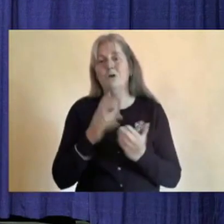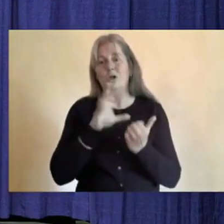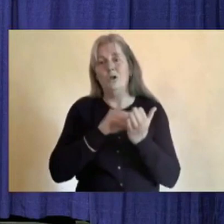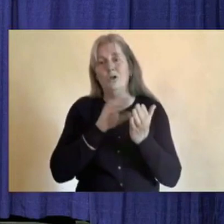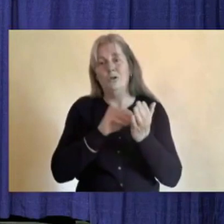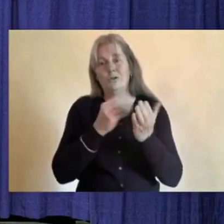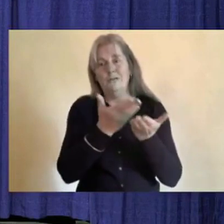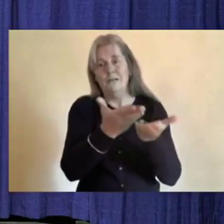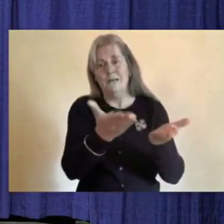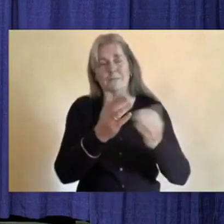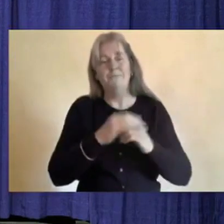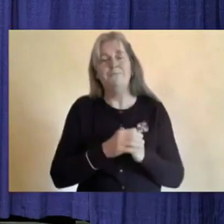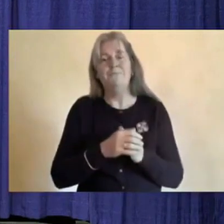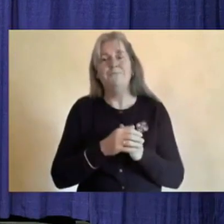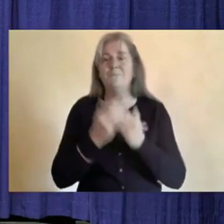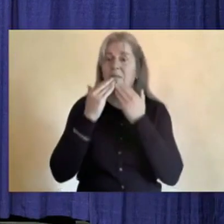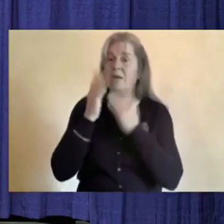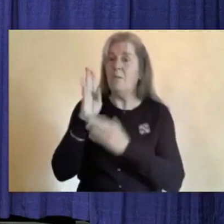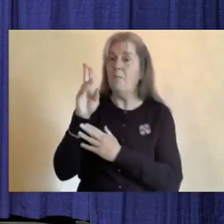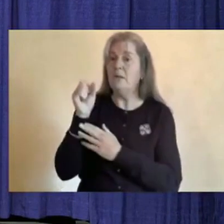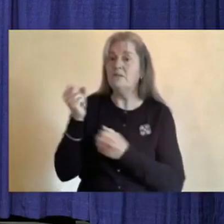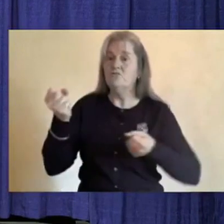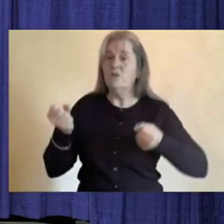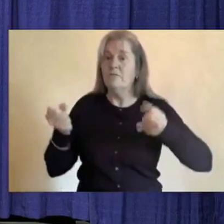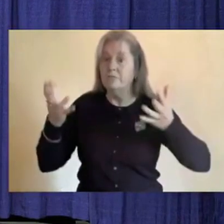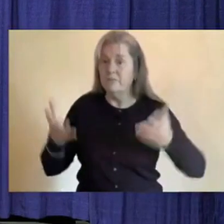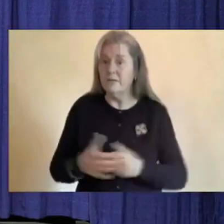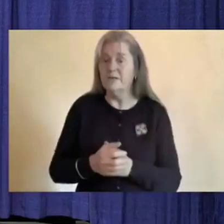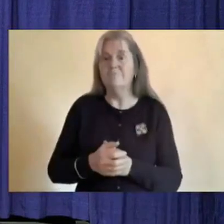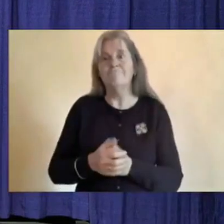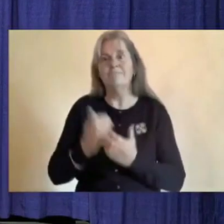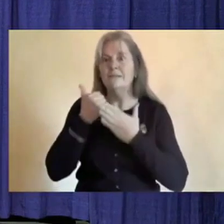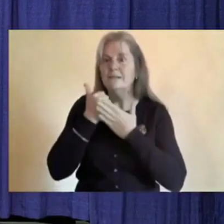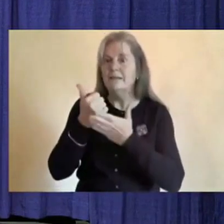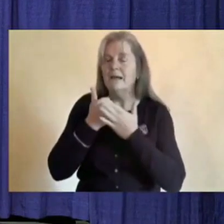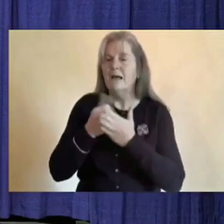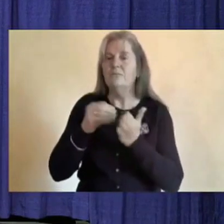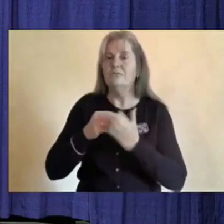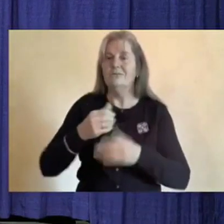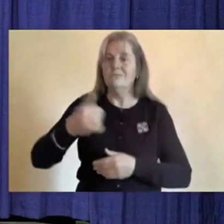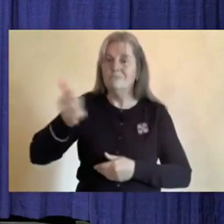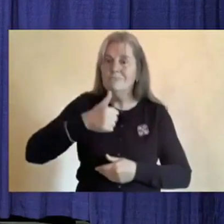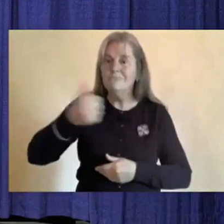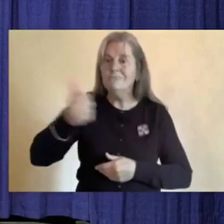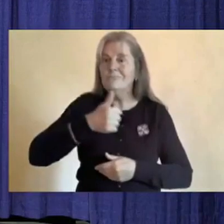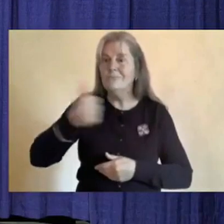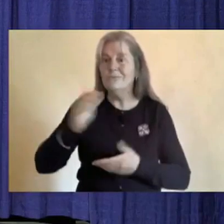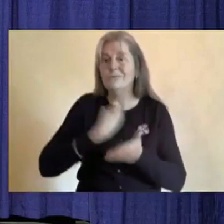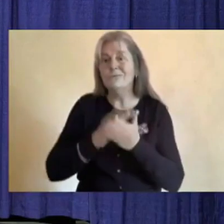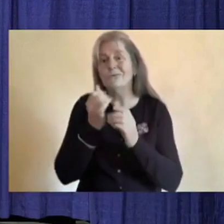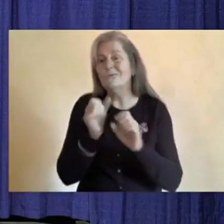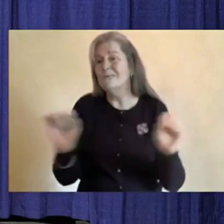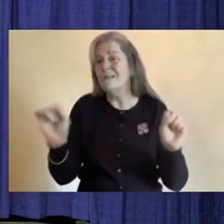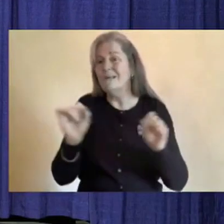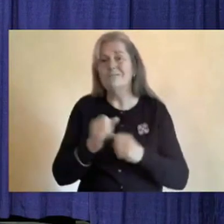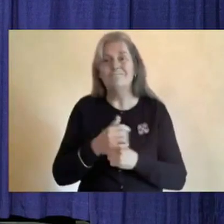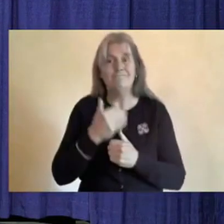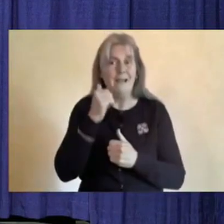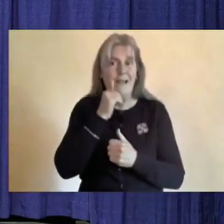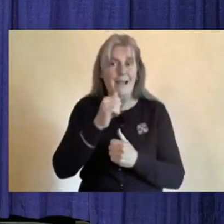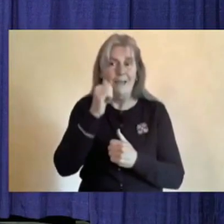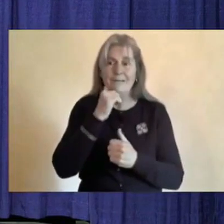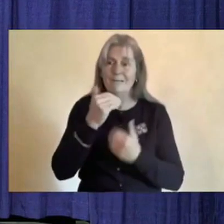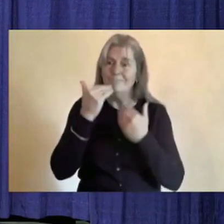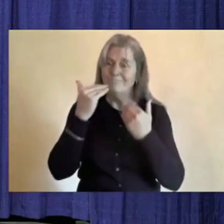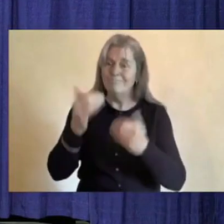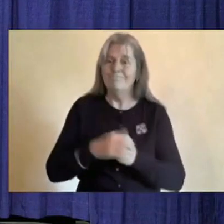Thank you to the bus drivers who are helping get students to and from school safely each day. Thank you